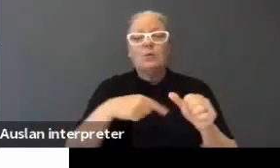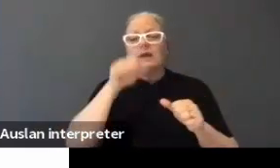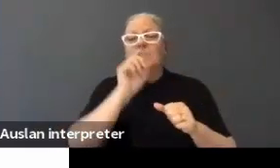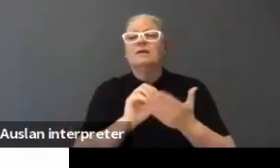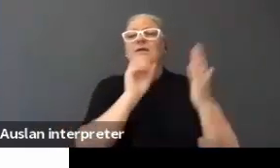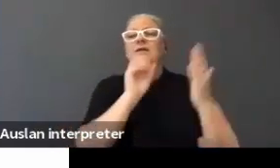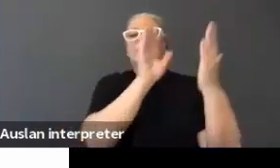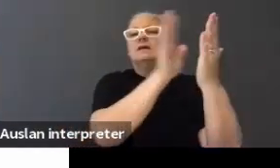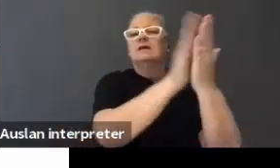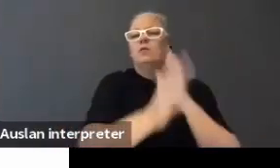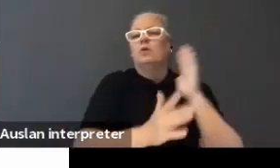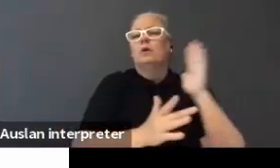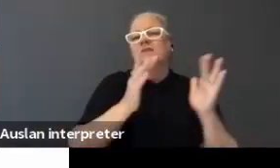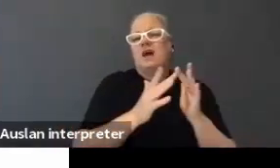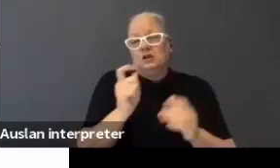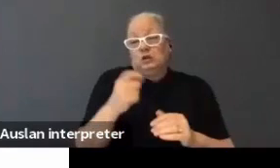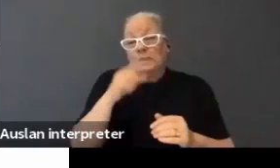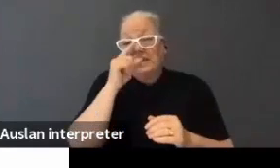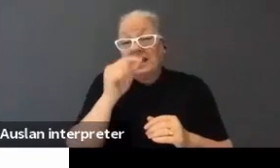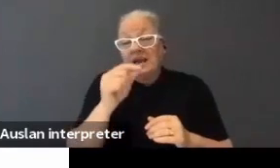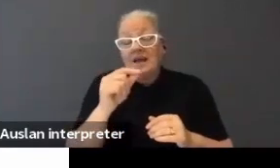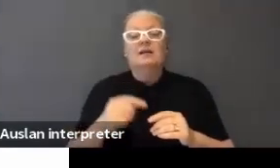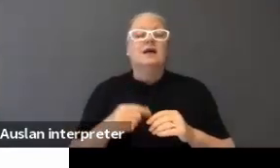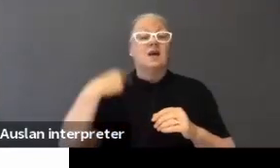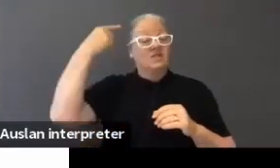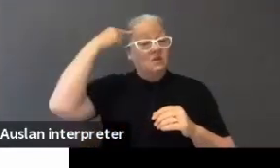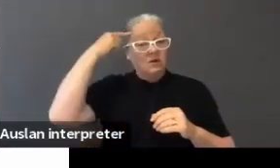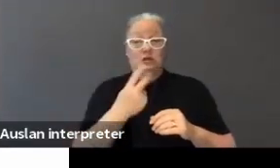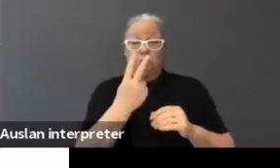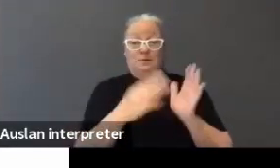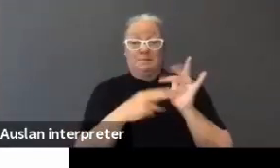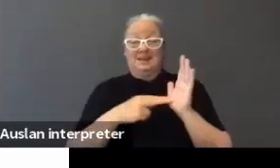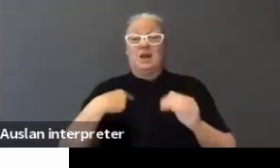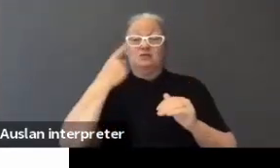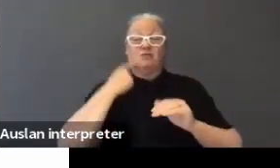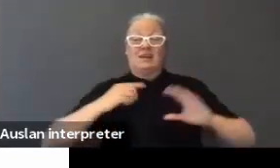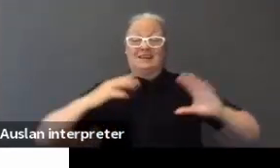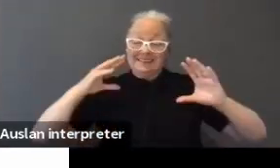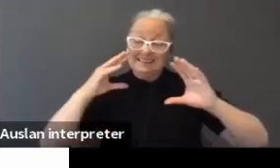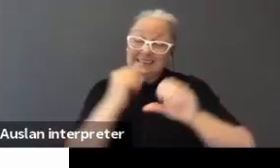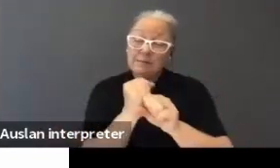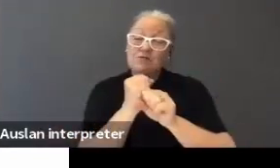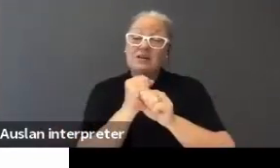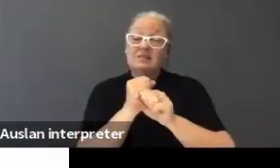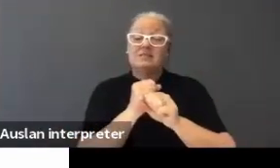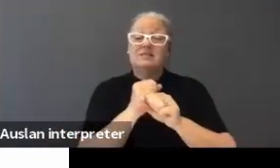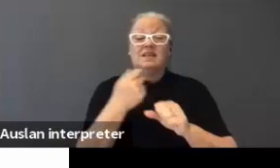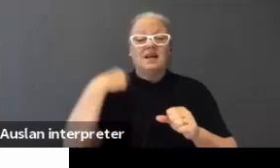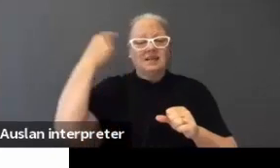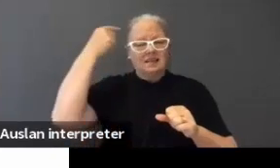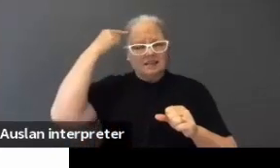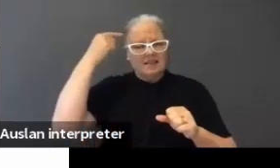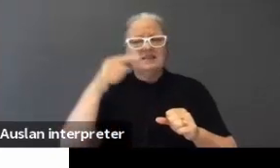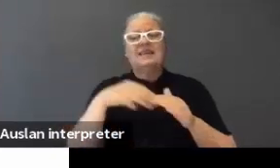as soon as we possibly can. But I've got exactly two minutes to try and summarize that. Now, that's as Bobby and I said in a side